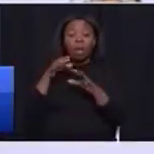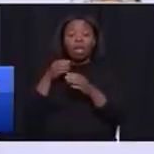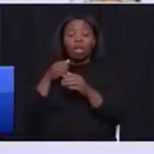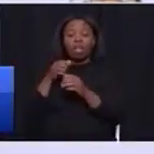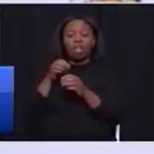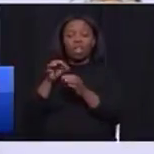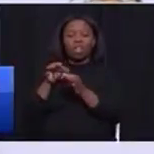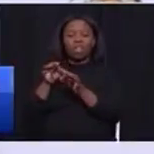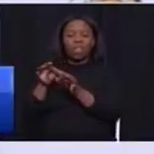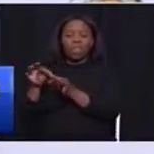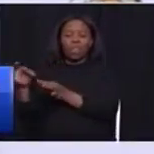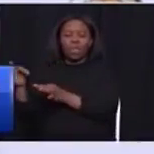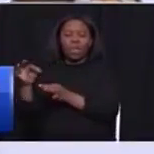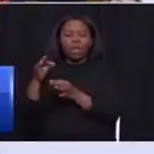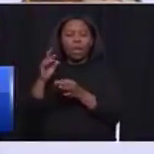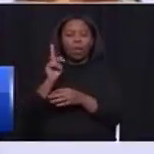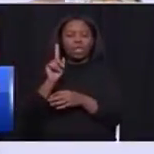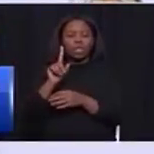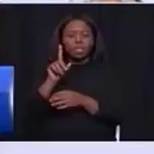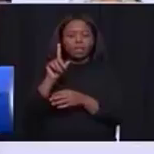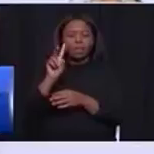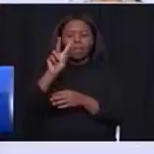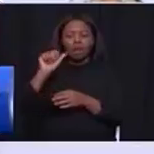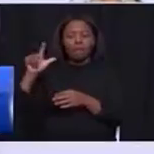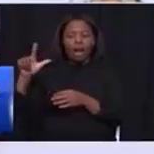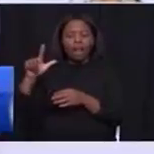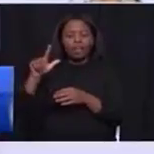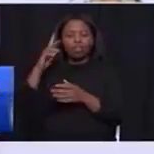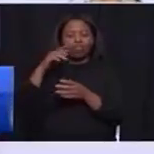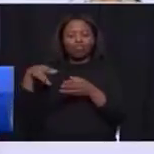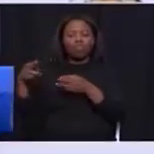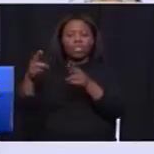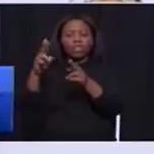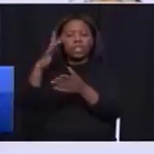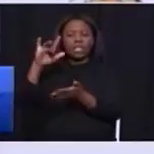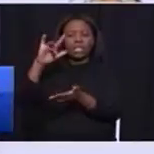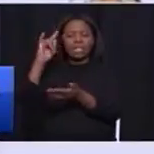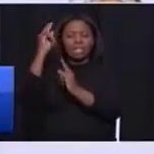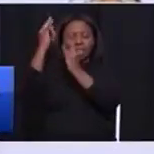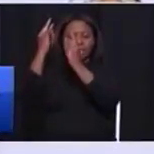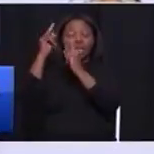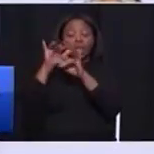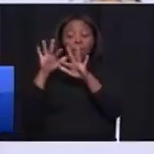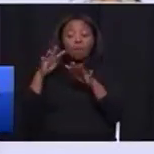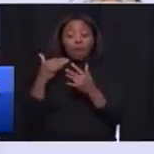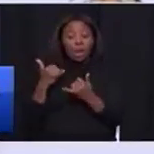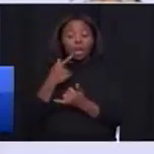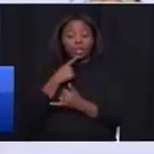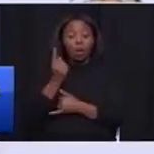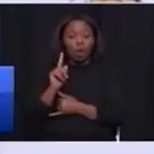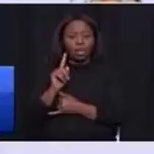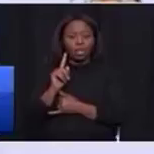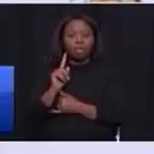like the Val River City and Lanseria, and the people who have been spearheading this are now saying they are